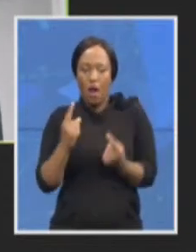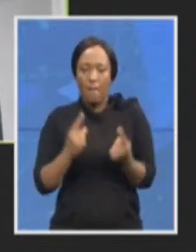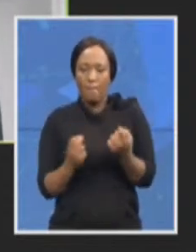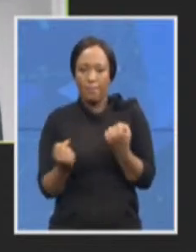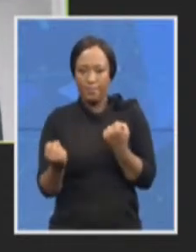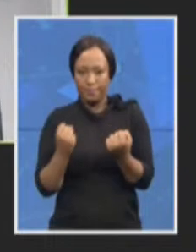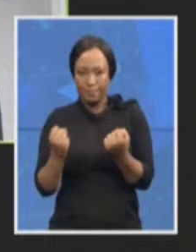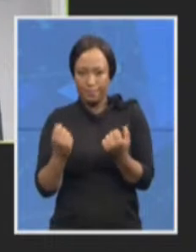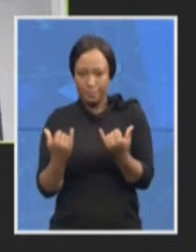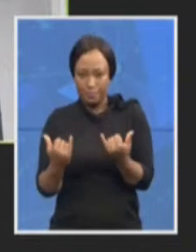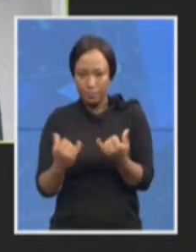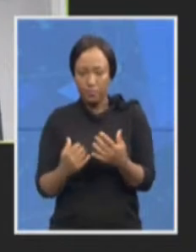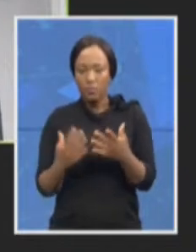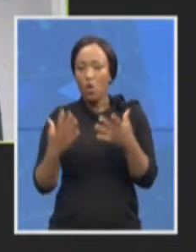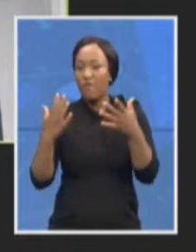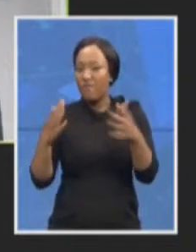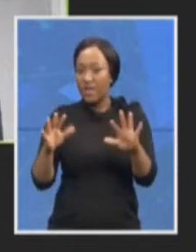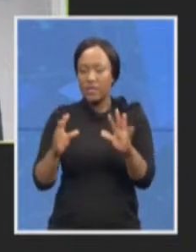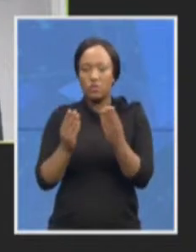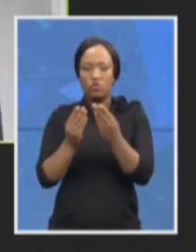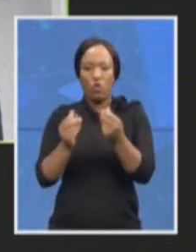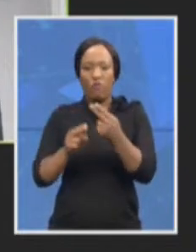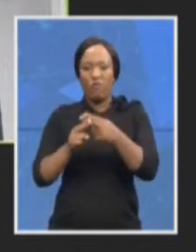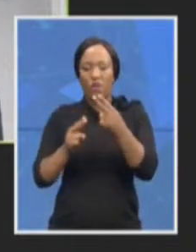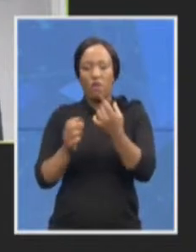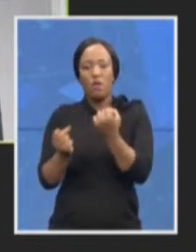as the question is framed